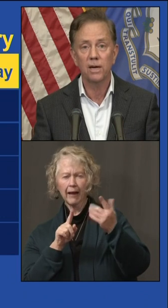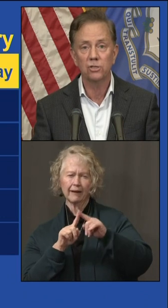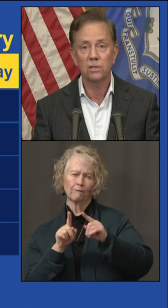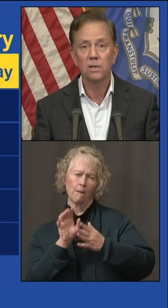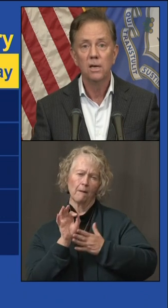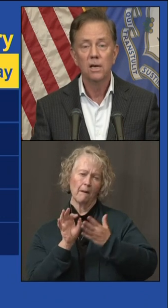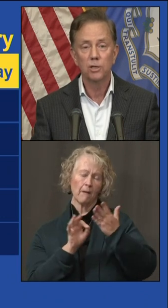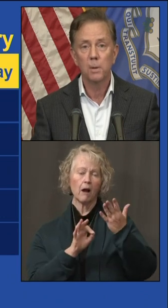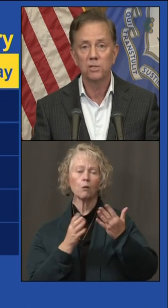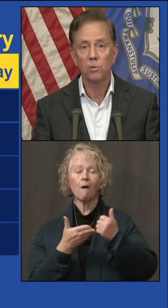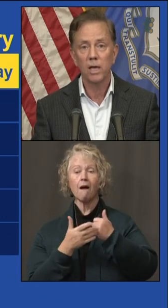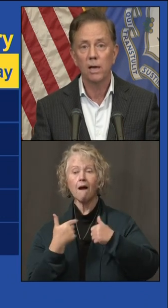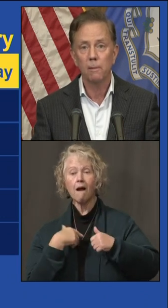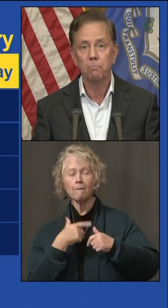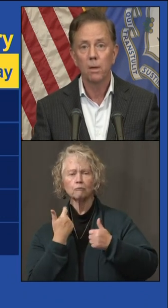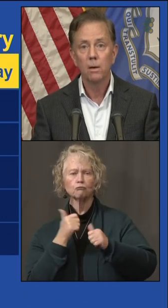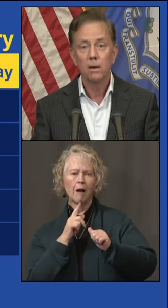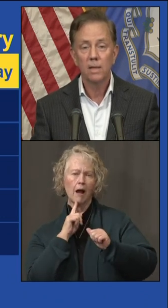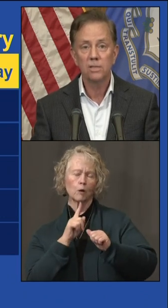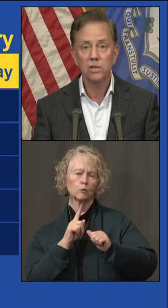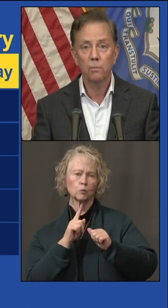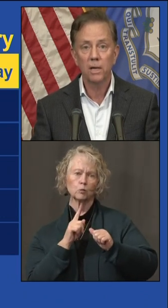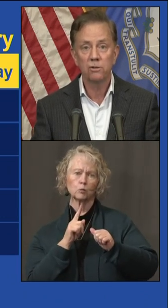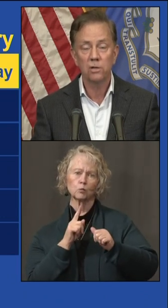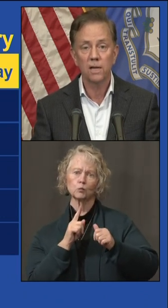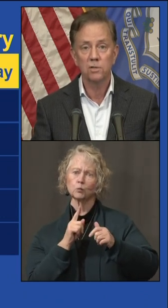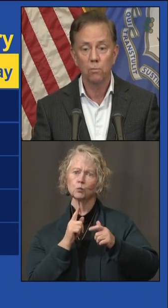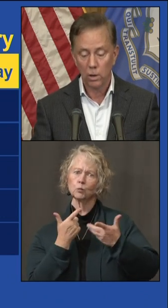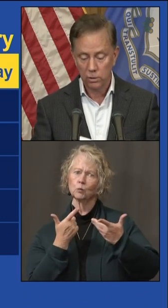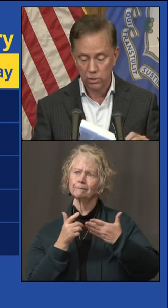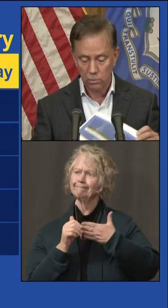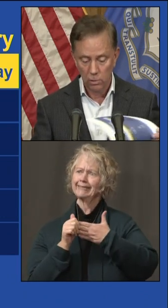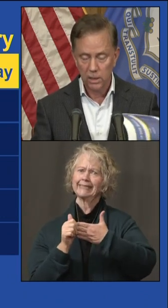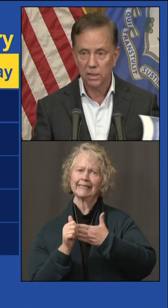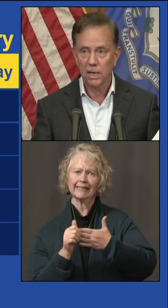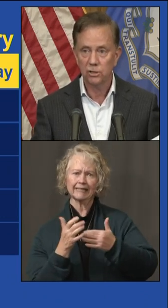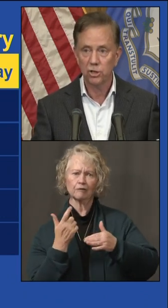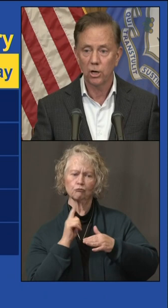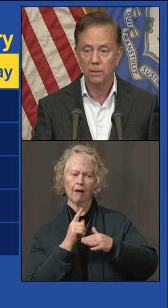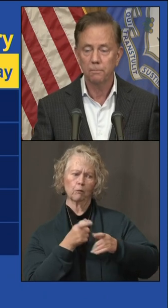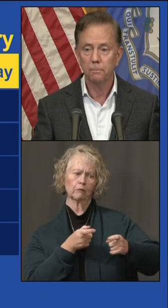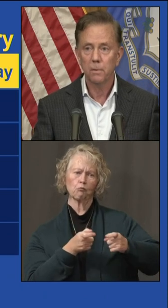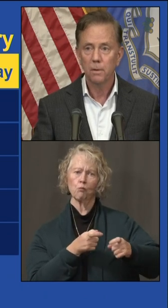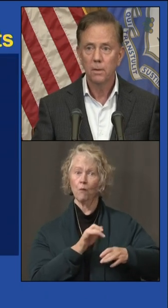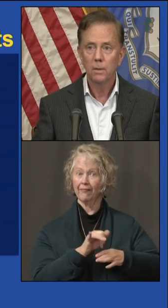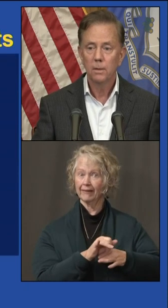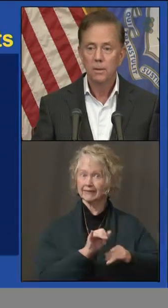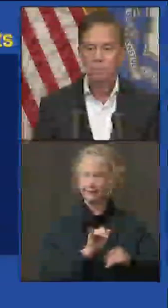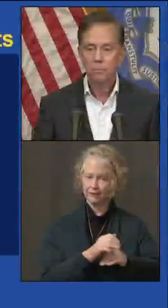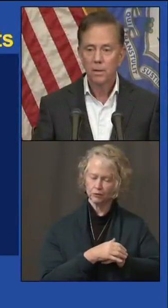infection as best we can. That said, we still have some work to do. Look at the next chart.